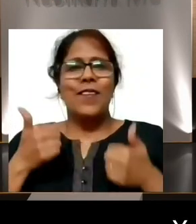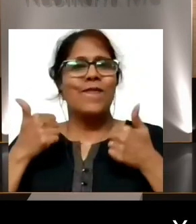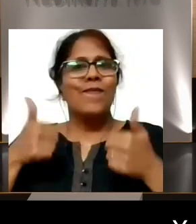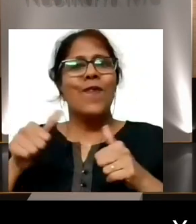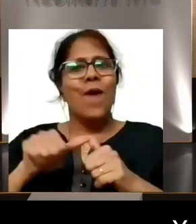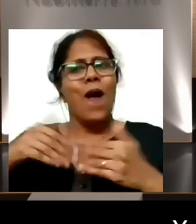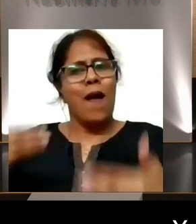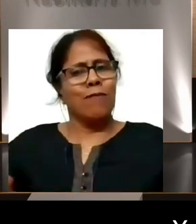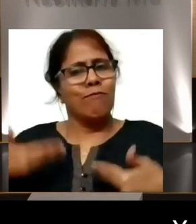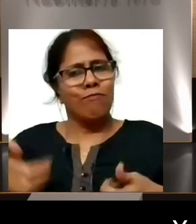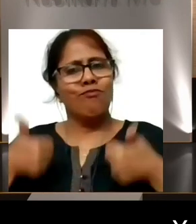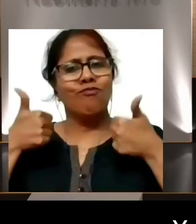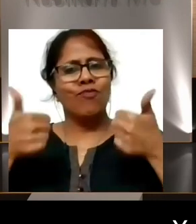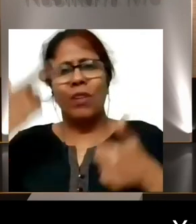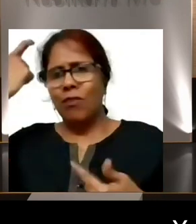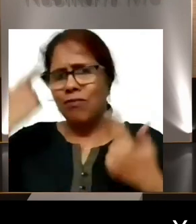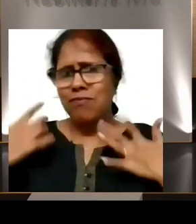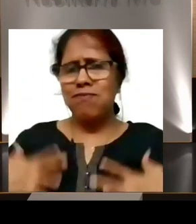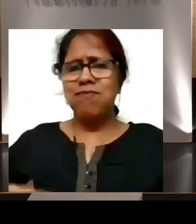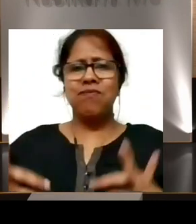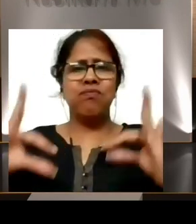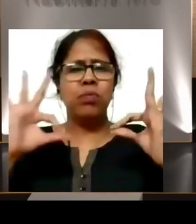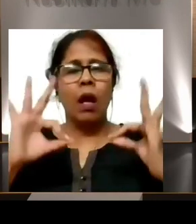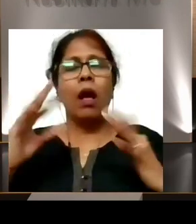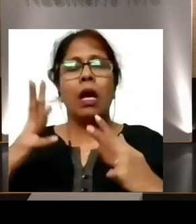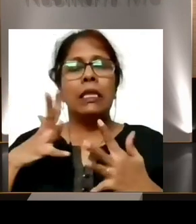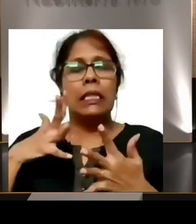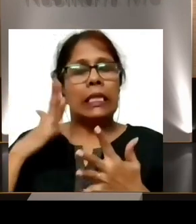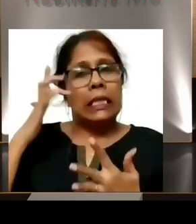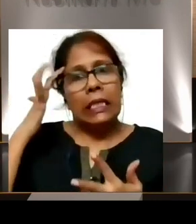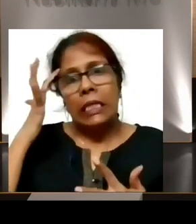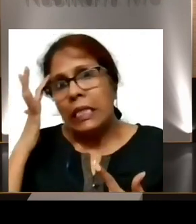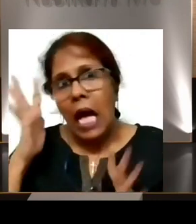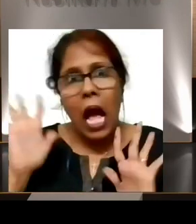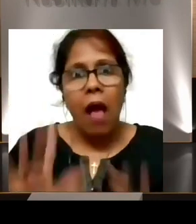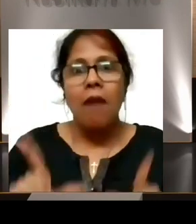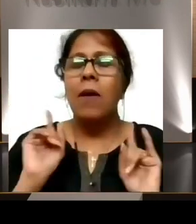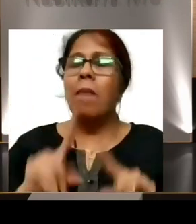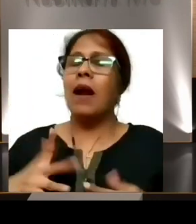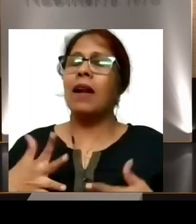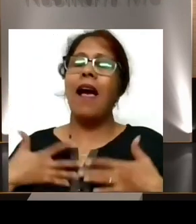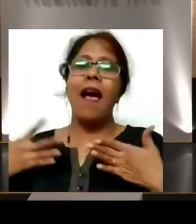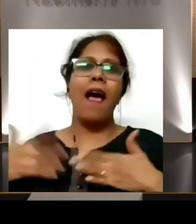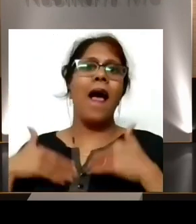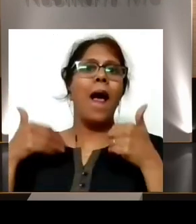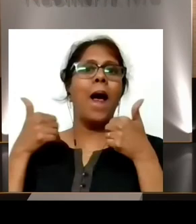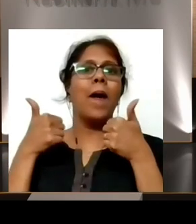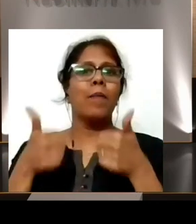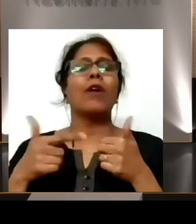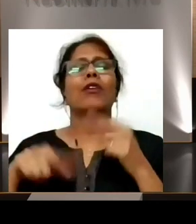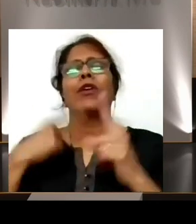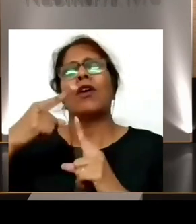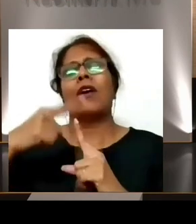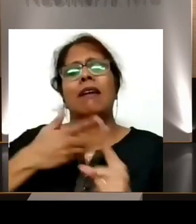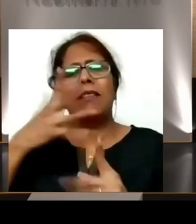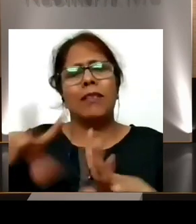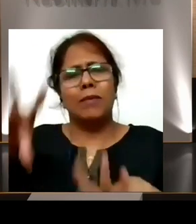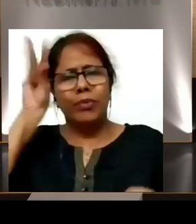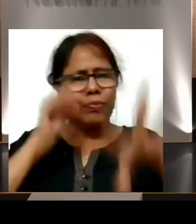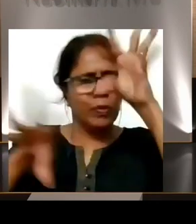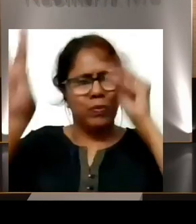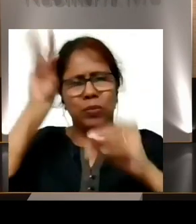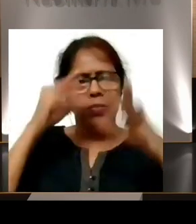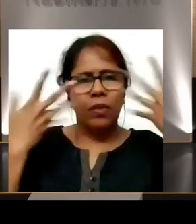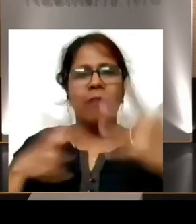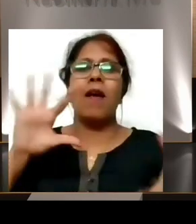it, it was, uh, physically and mentally draining and somehow, I mean, after the training got over, we went for